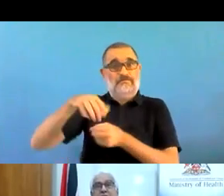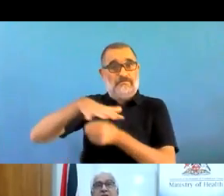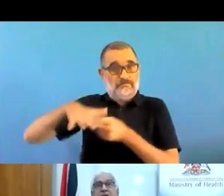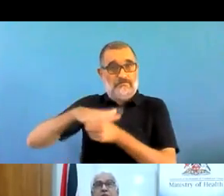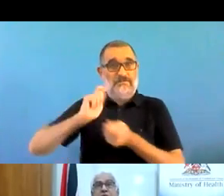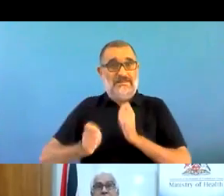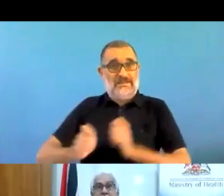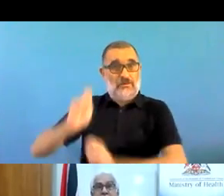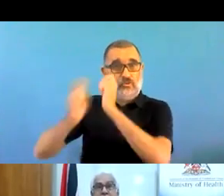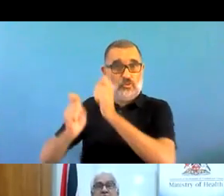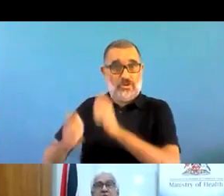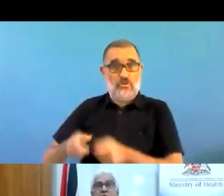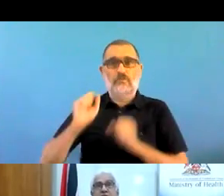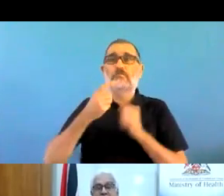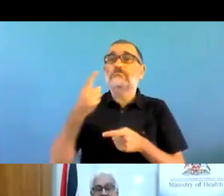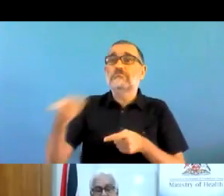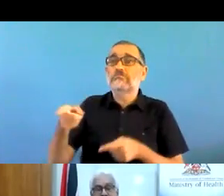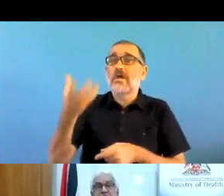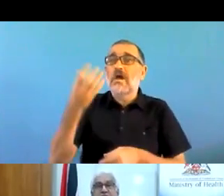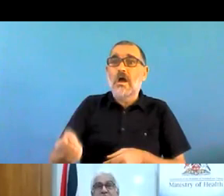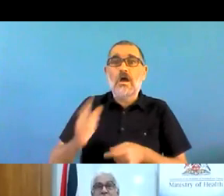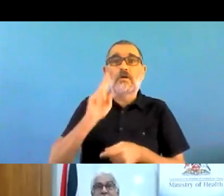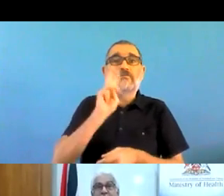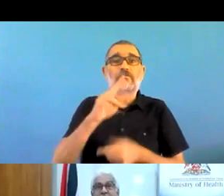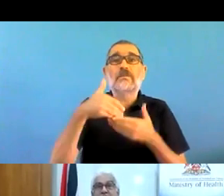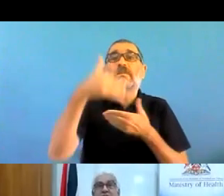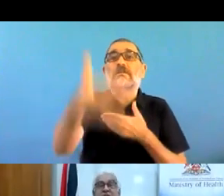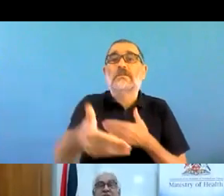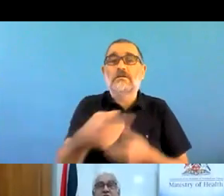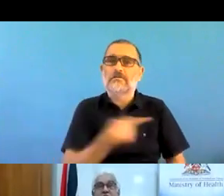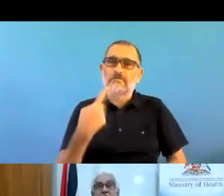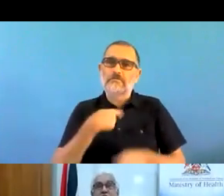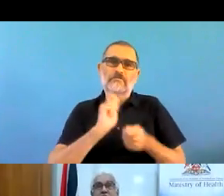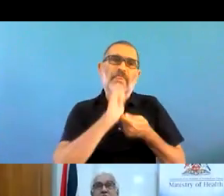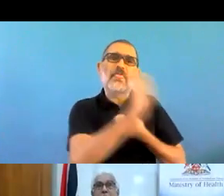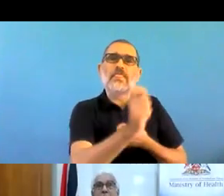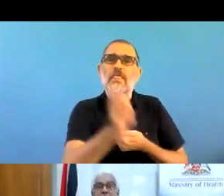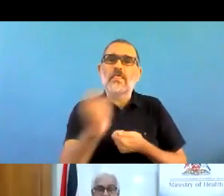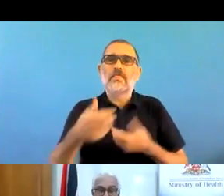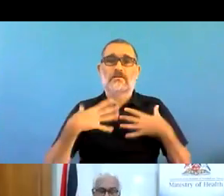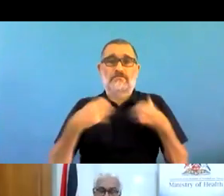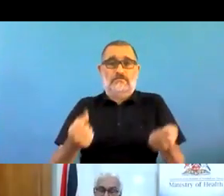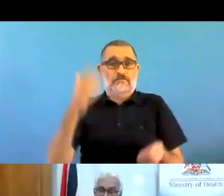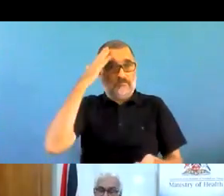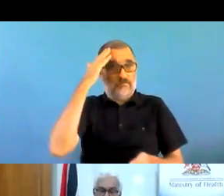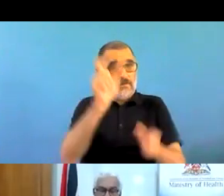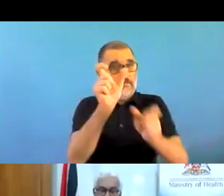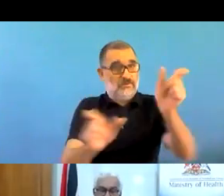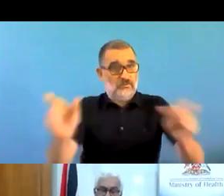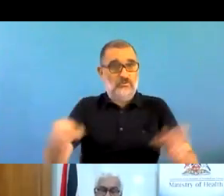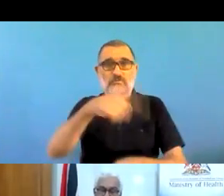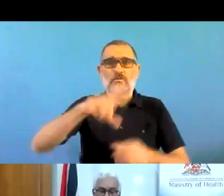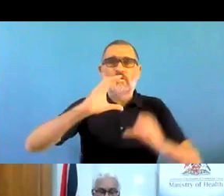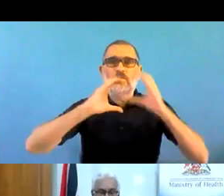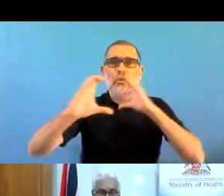people in their communities outside of a centralized institution-based system. Next